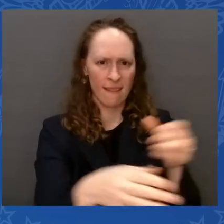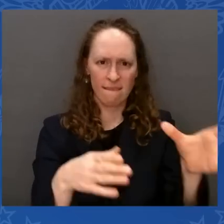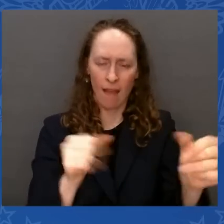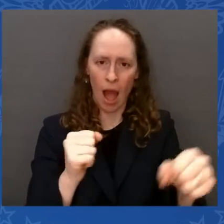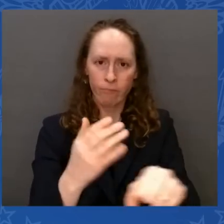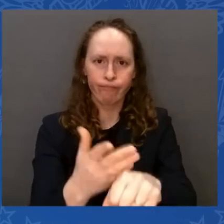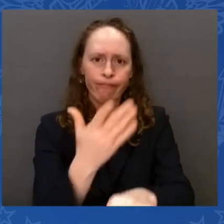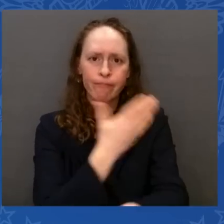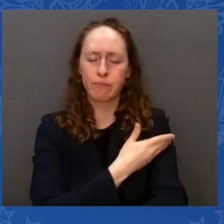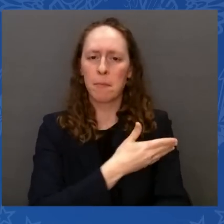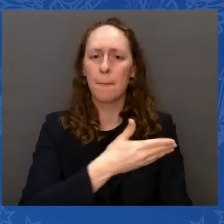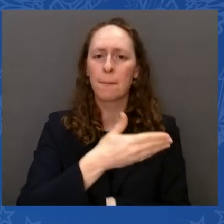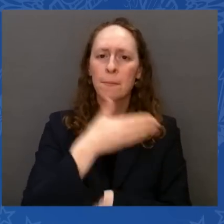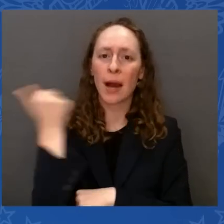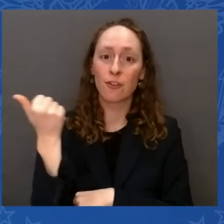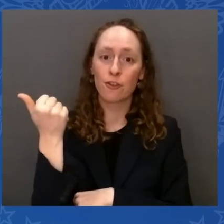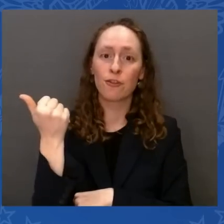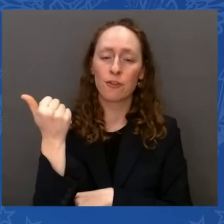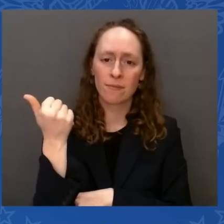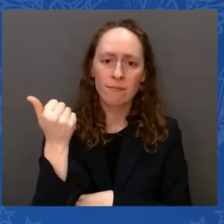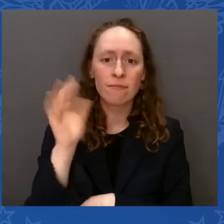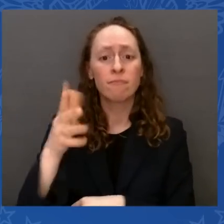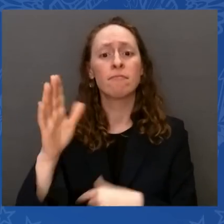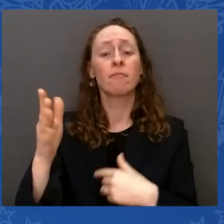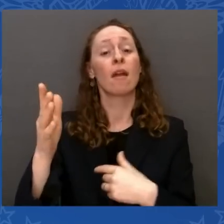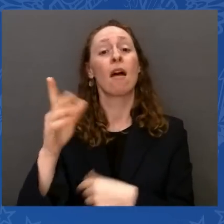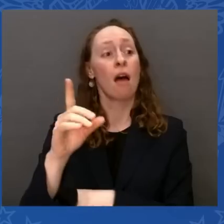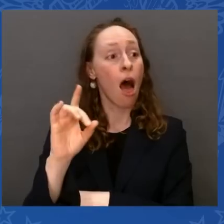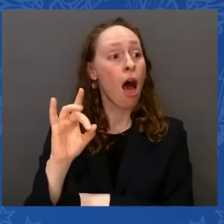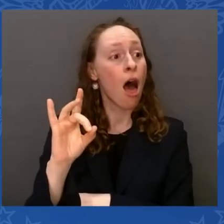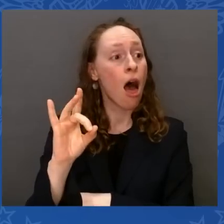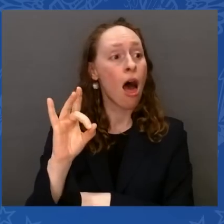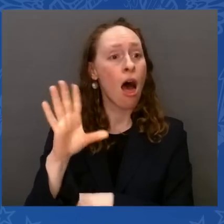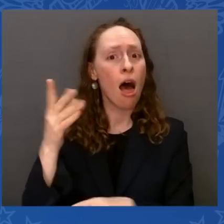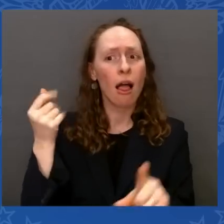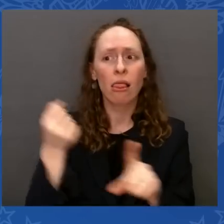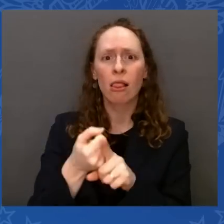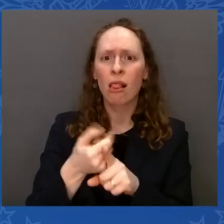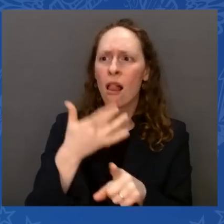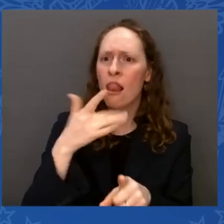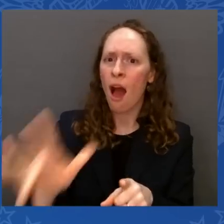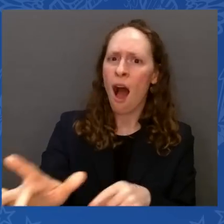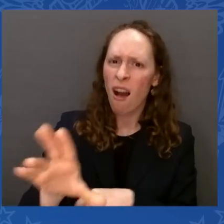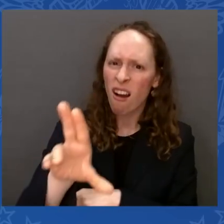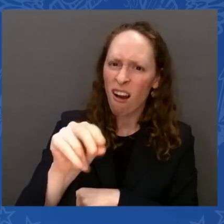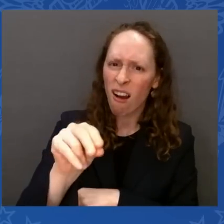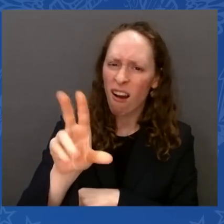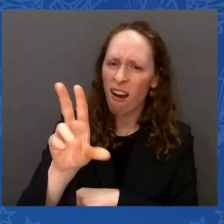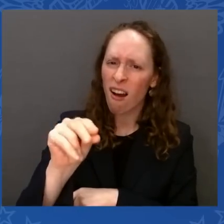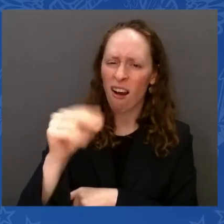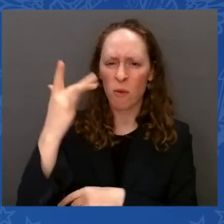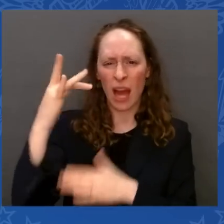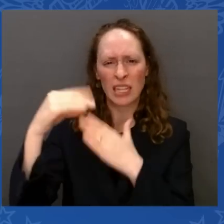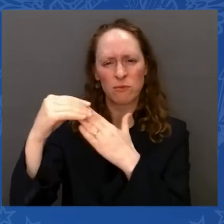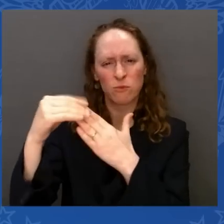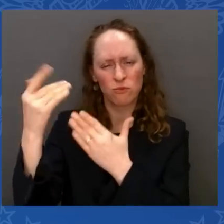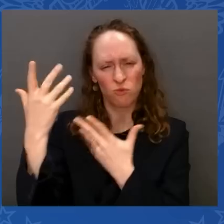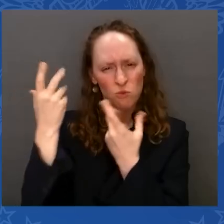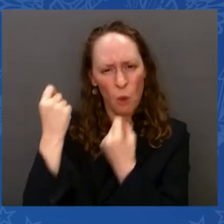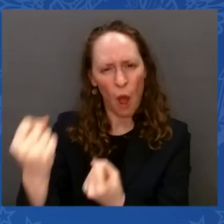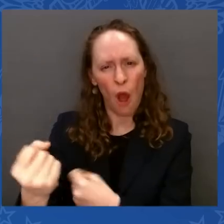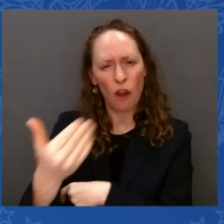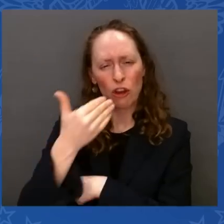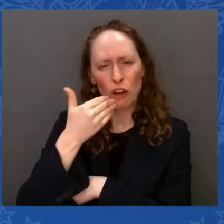by accident. requires leadership and intentionality and focus. Particularly given the extreme